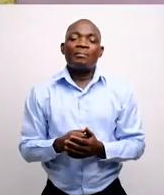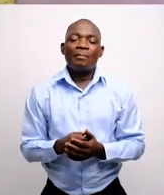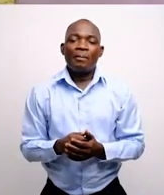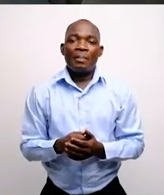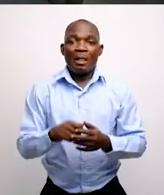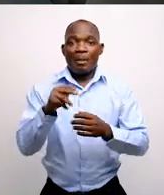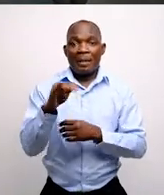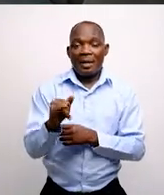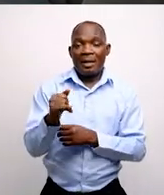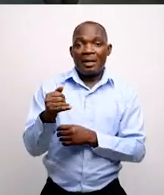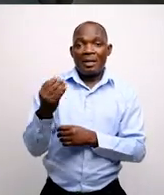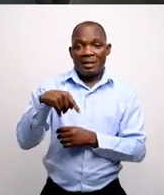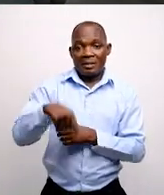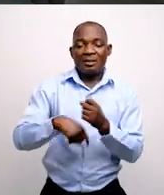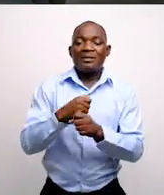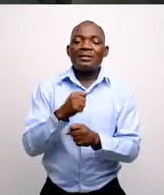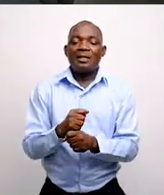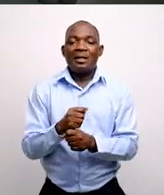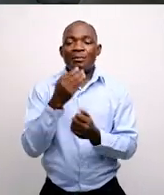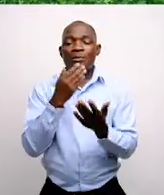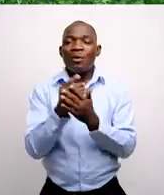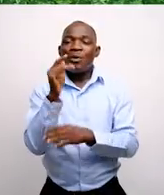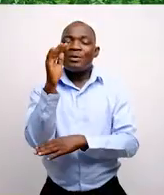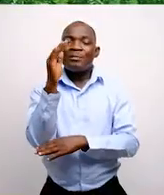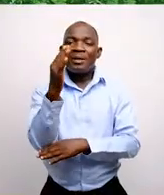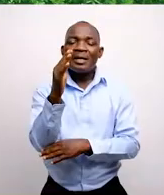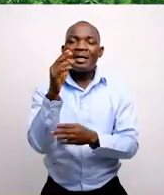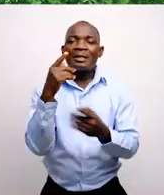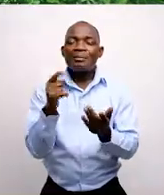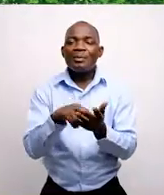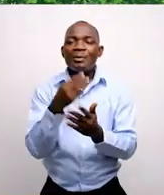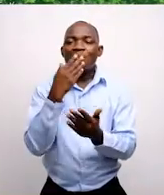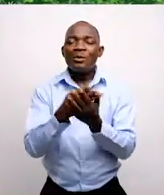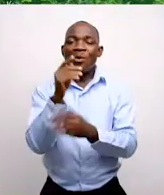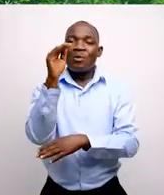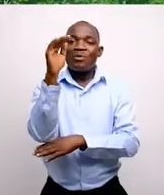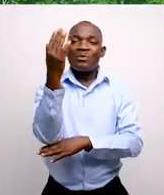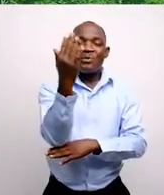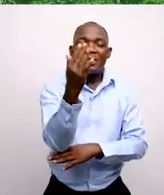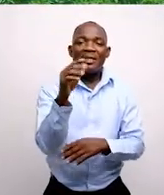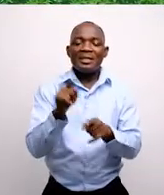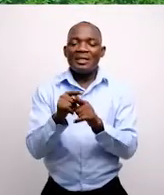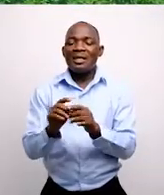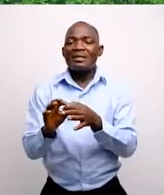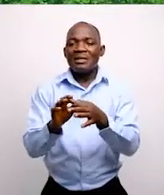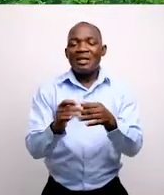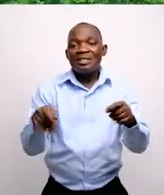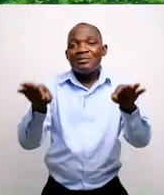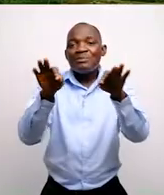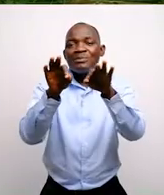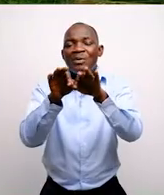Region of Ghana. In May 2022, Diapa, which literally means good tree,